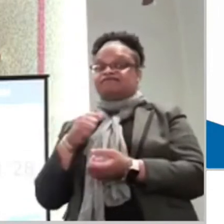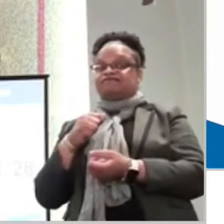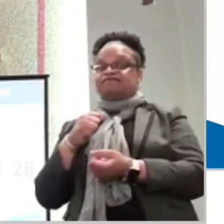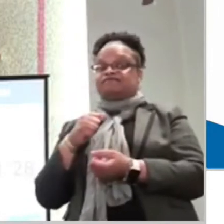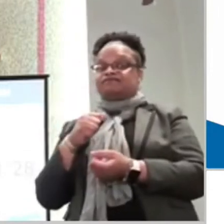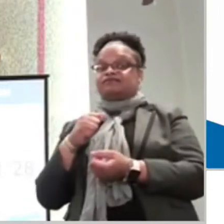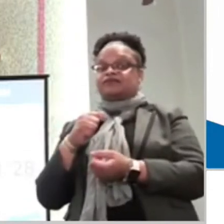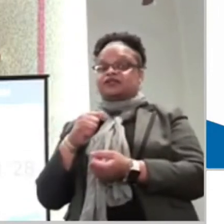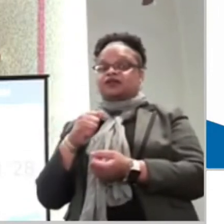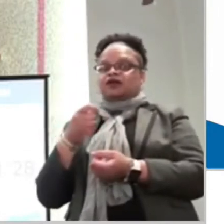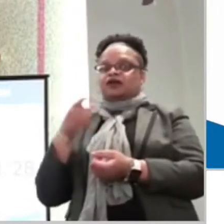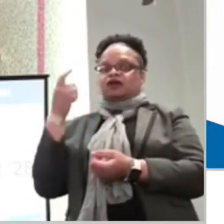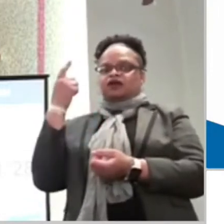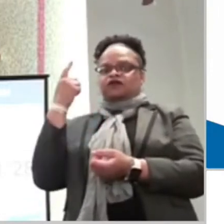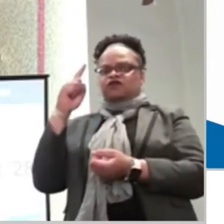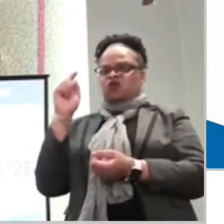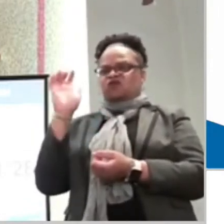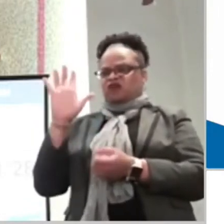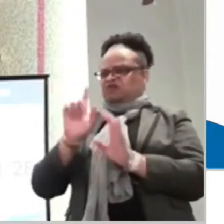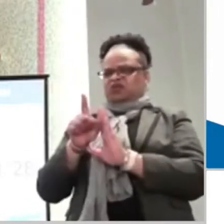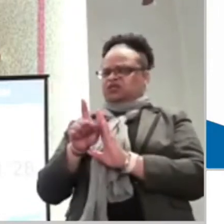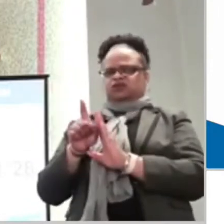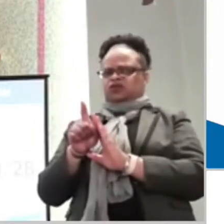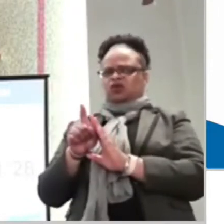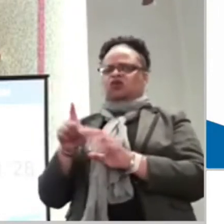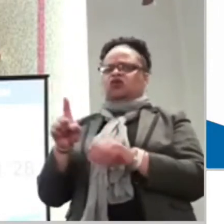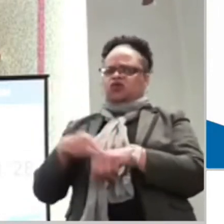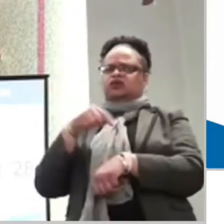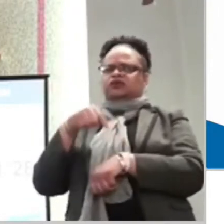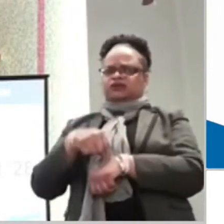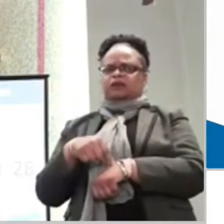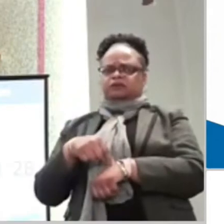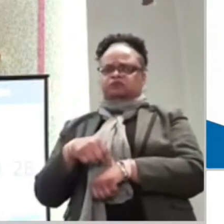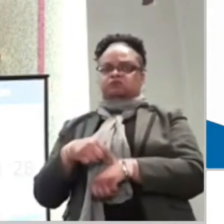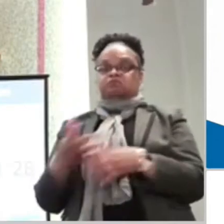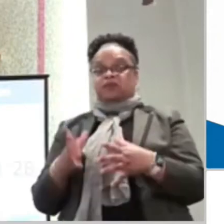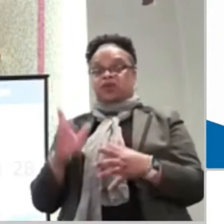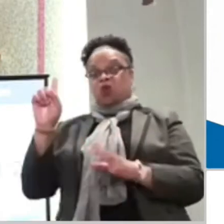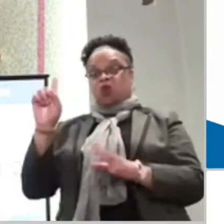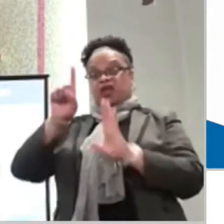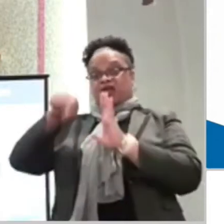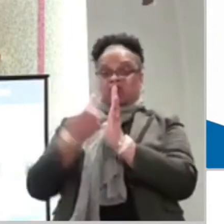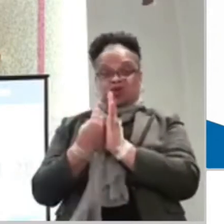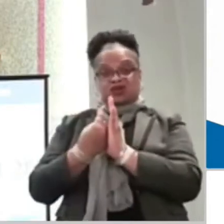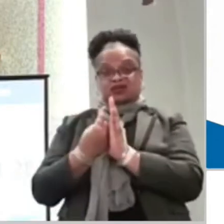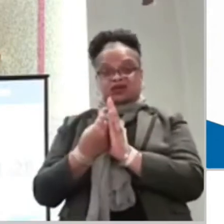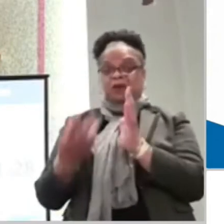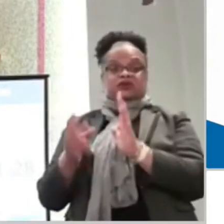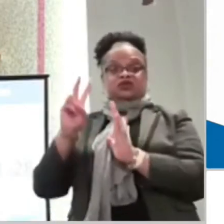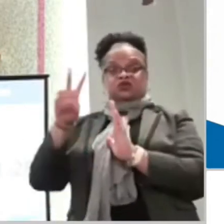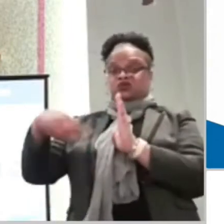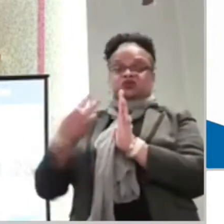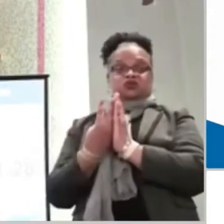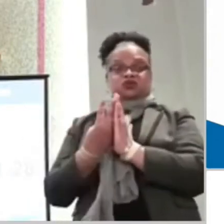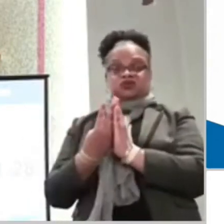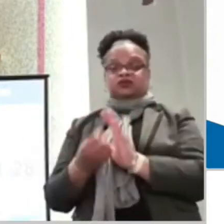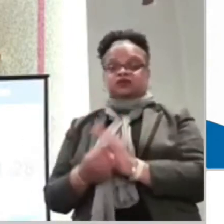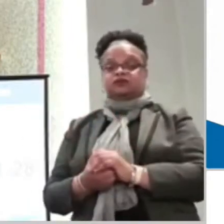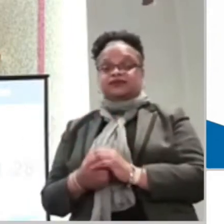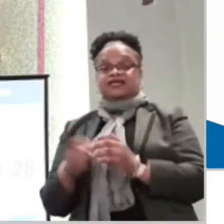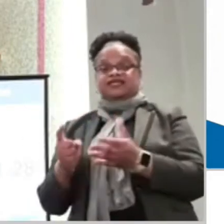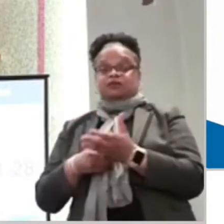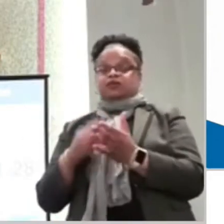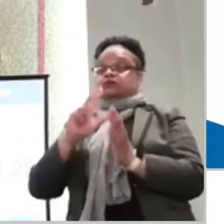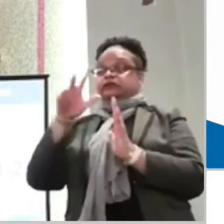you're in there for five minutes and then you're out. It's usually maybe an hour, sometimes two hours, and